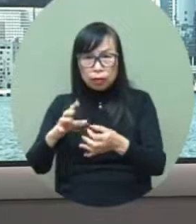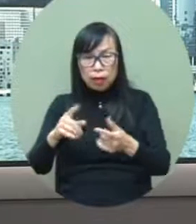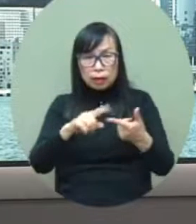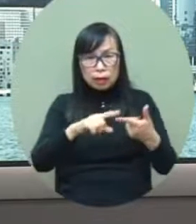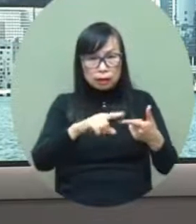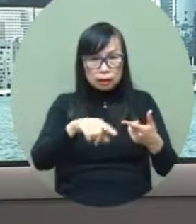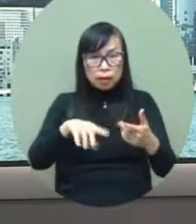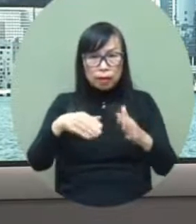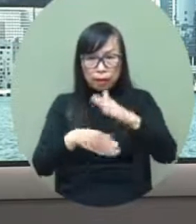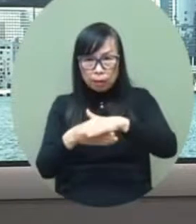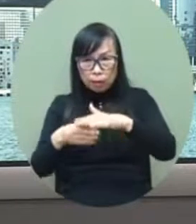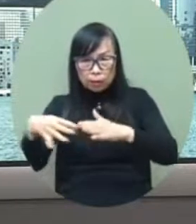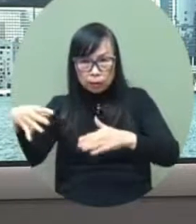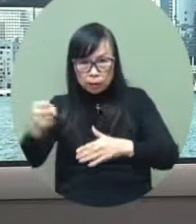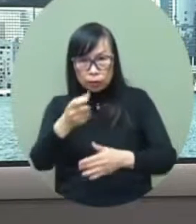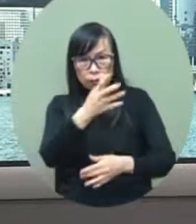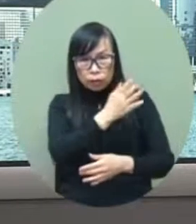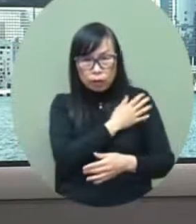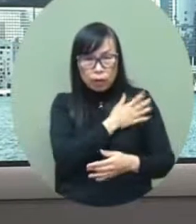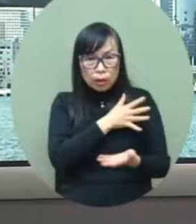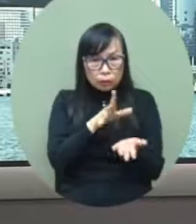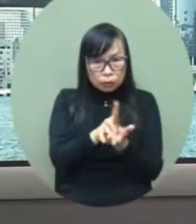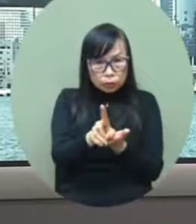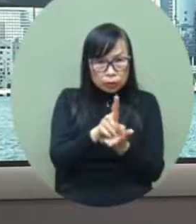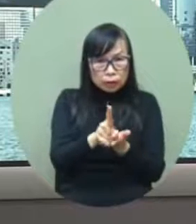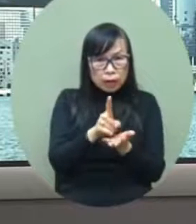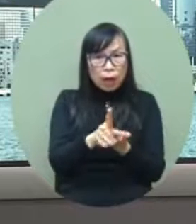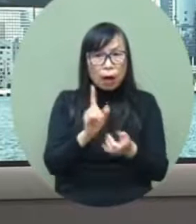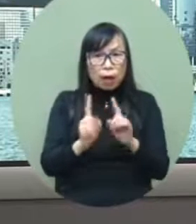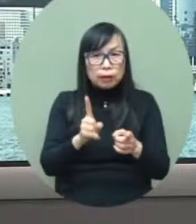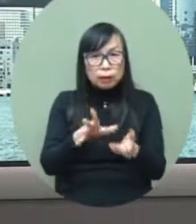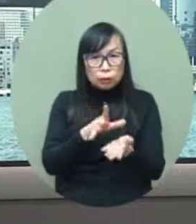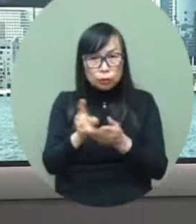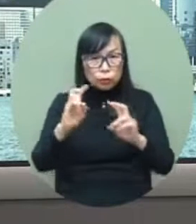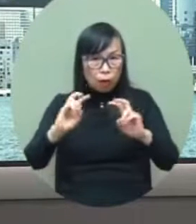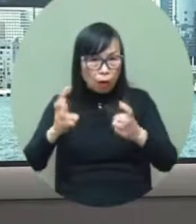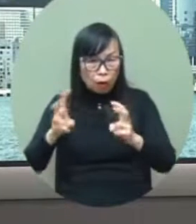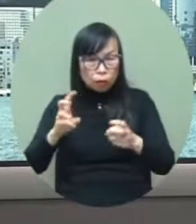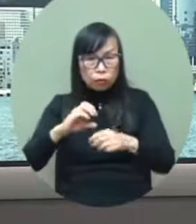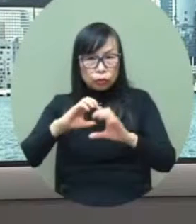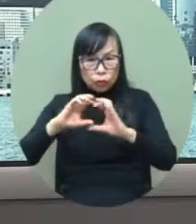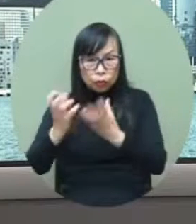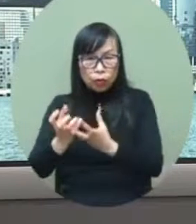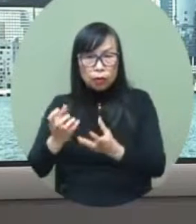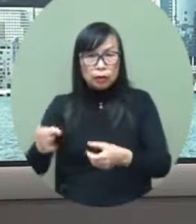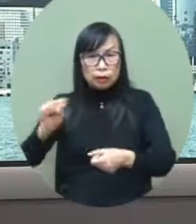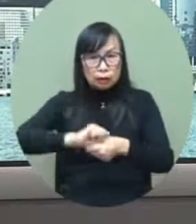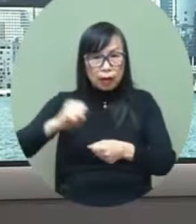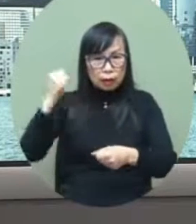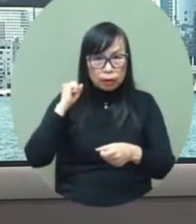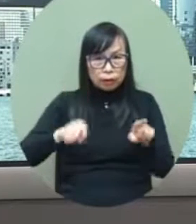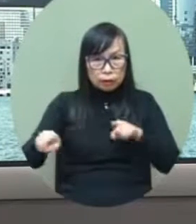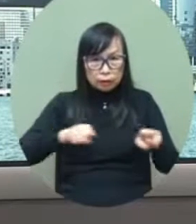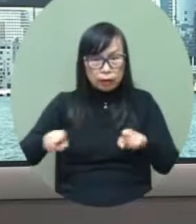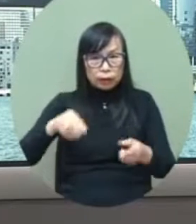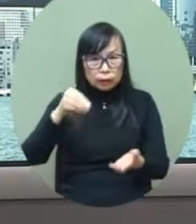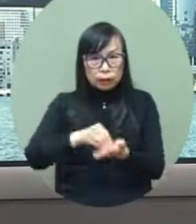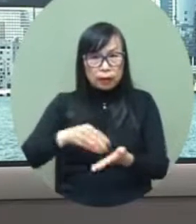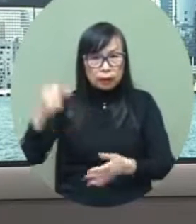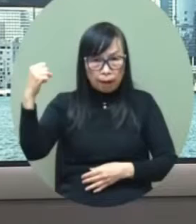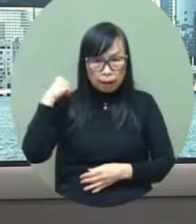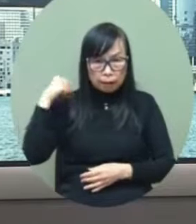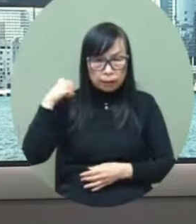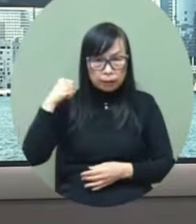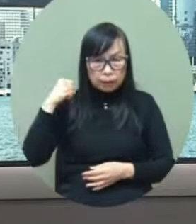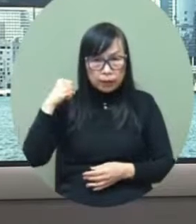secretary for health on combating the epidemic and then different um heads of uh directors bureau also lead different task